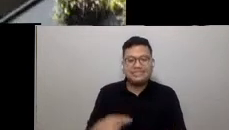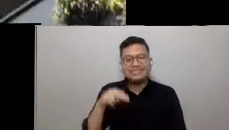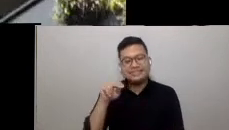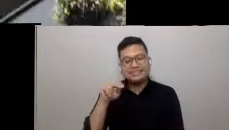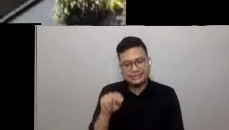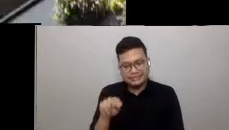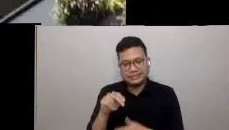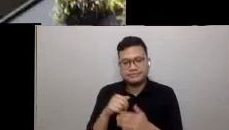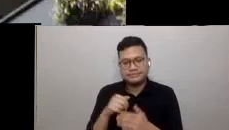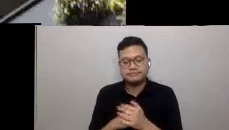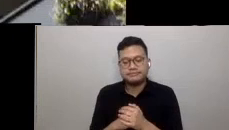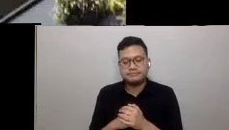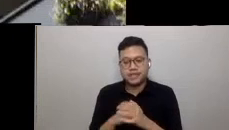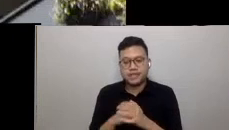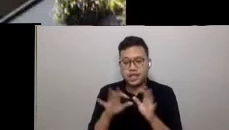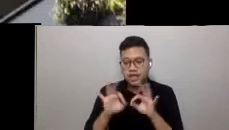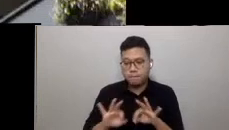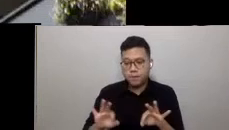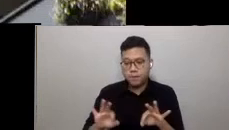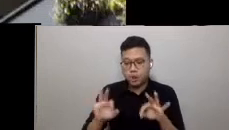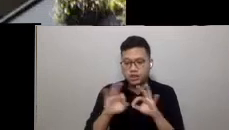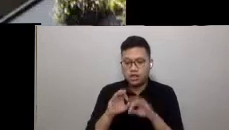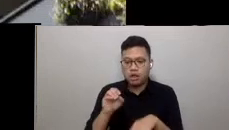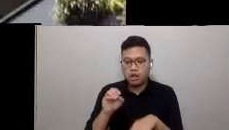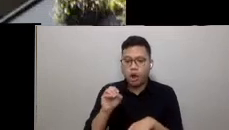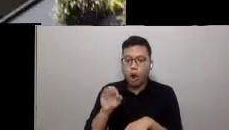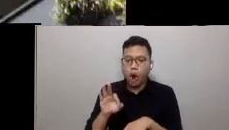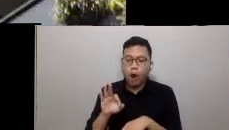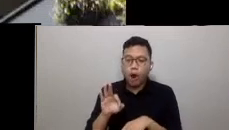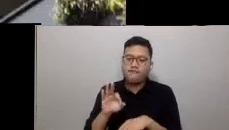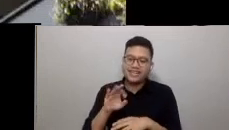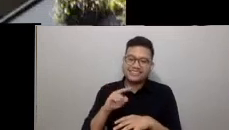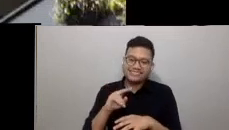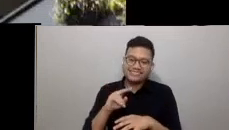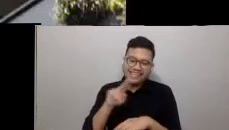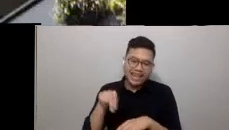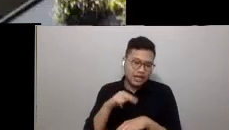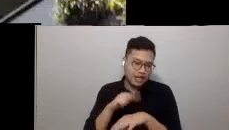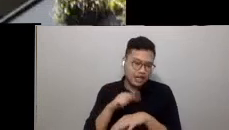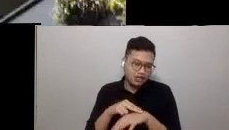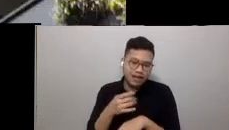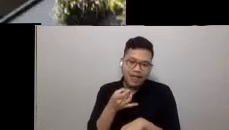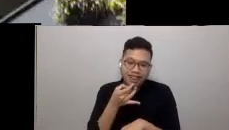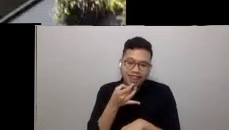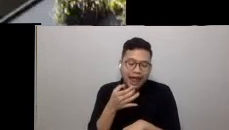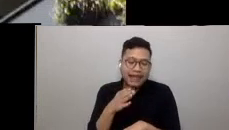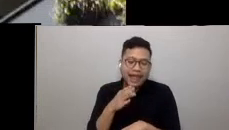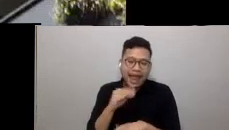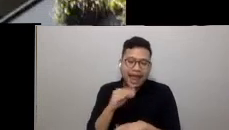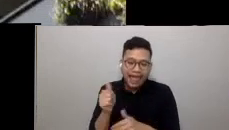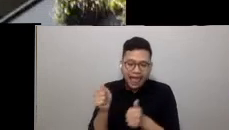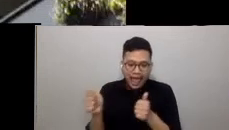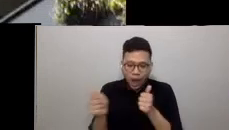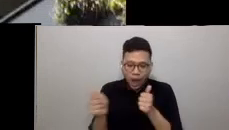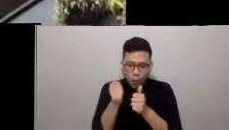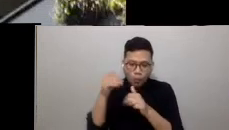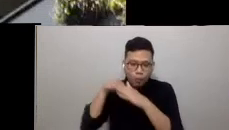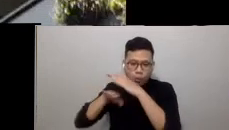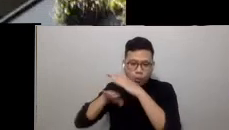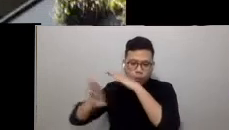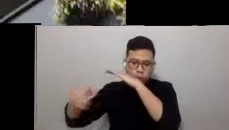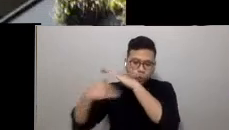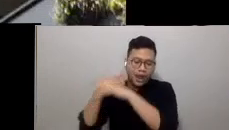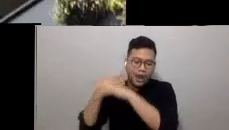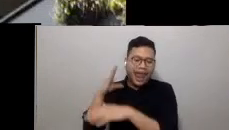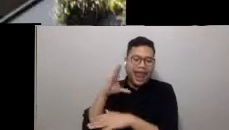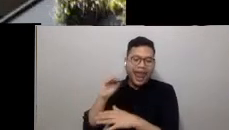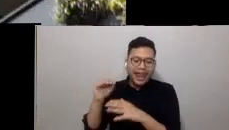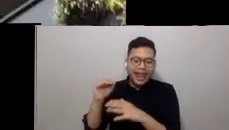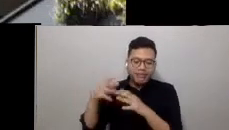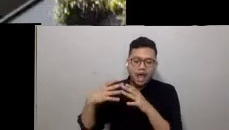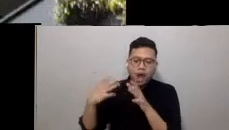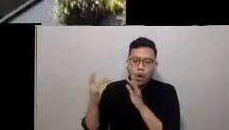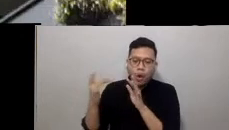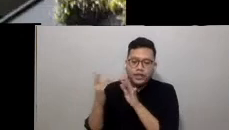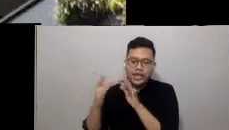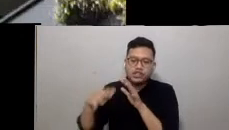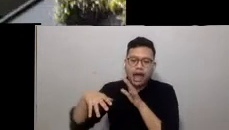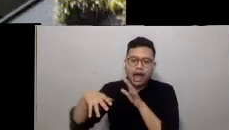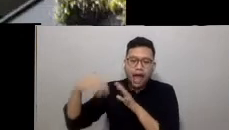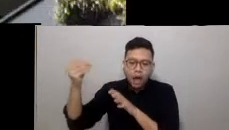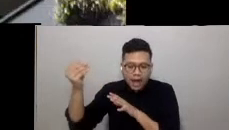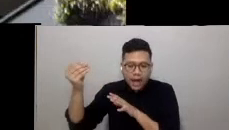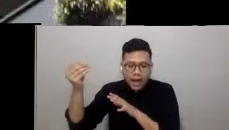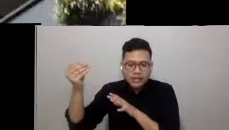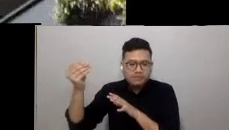The importance of natural light, natural ventilation, and a connection to the outside for well-being cannot be